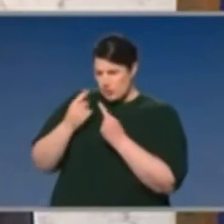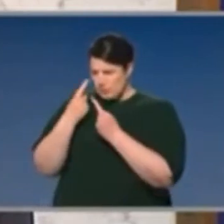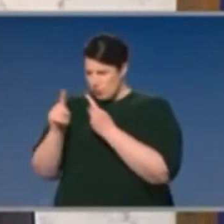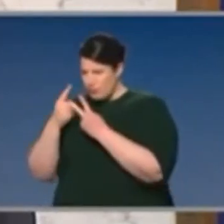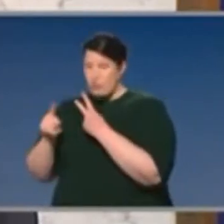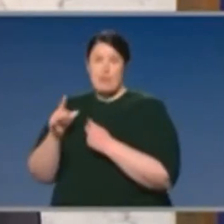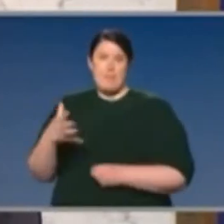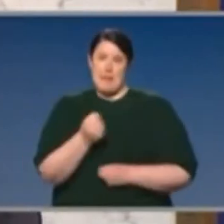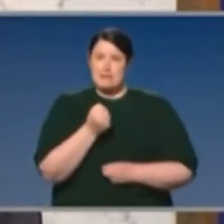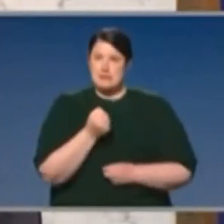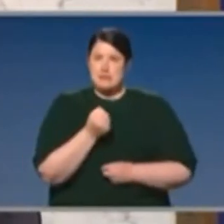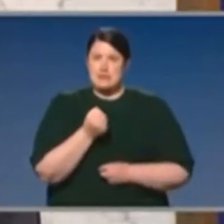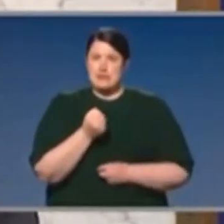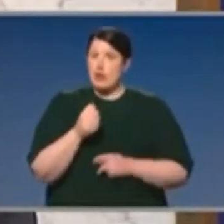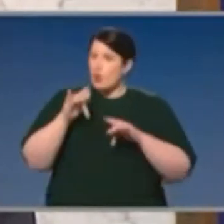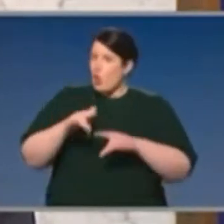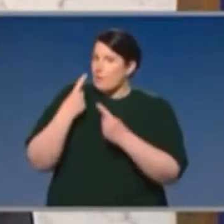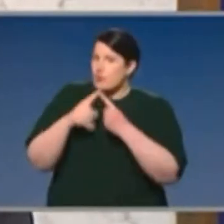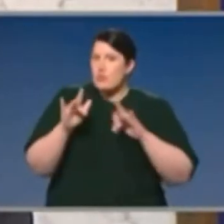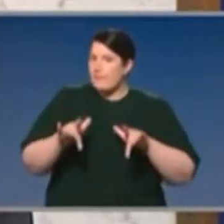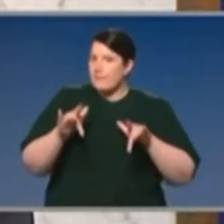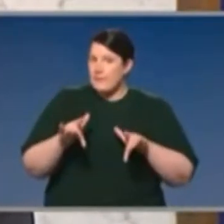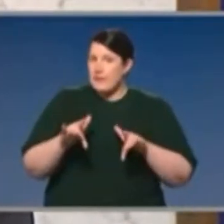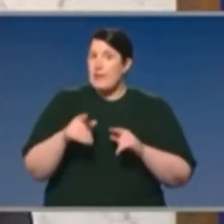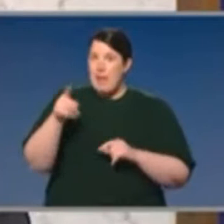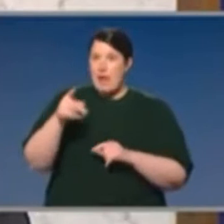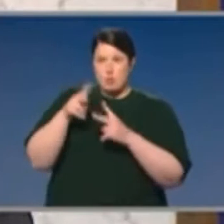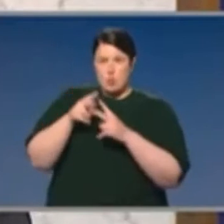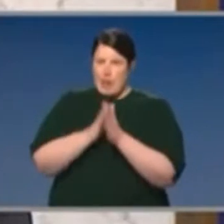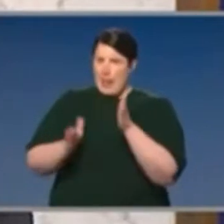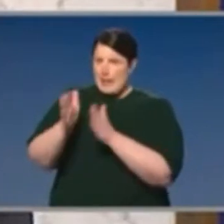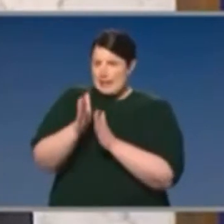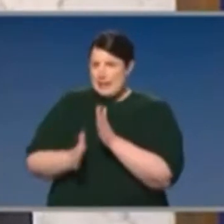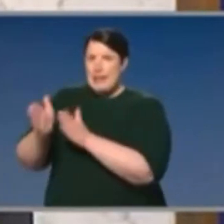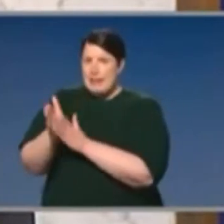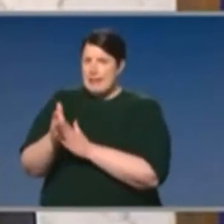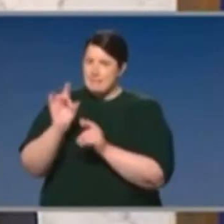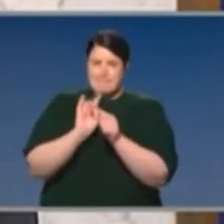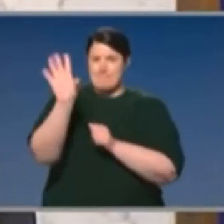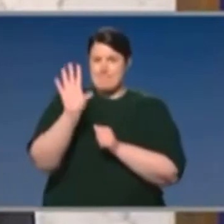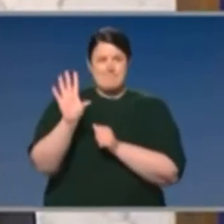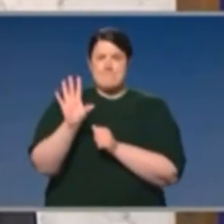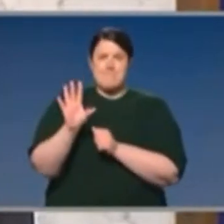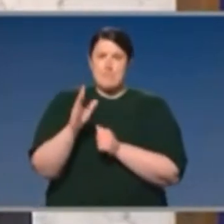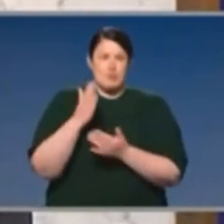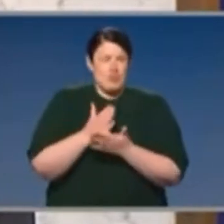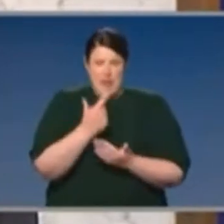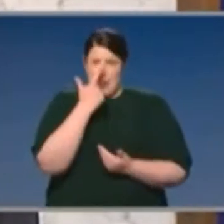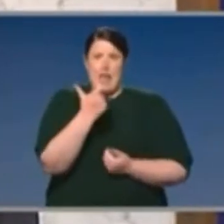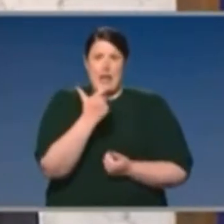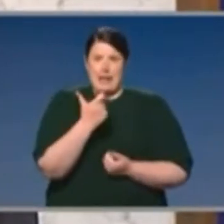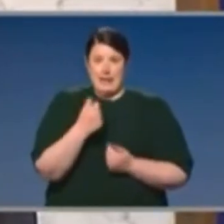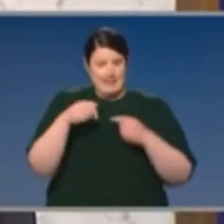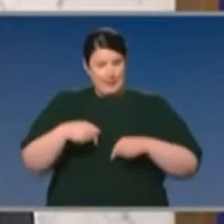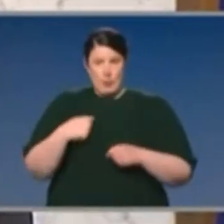vaccines, but both are leading vaccines globally. And we are fortunate to have, as a